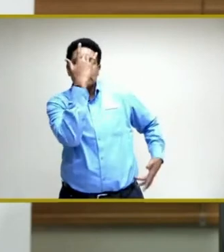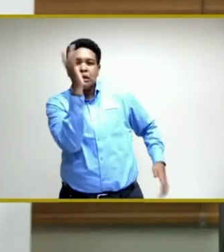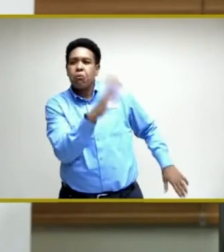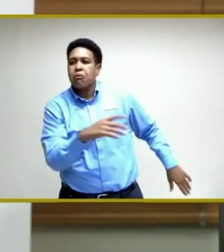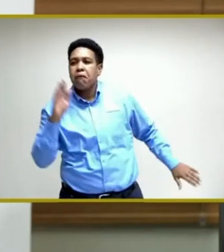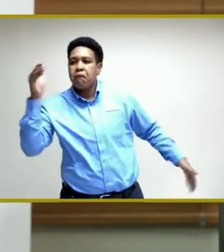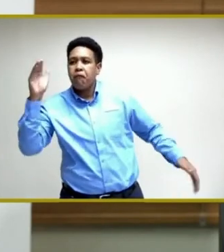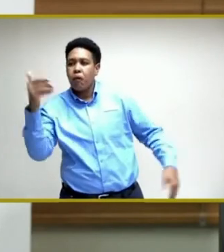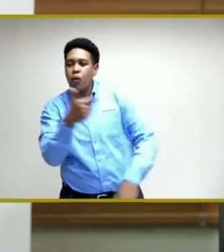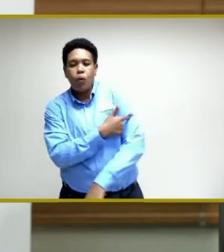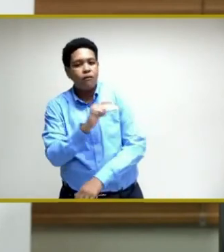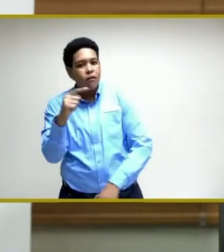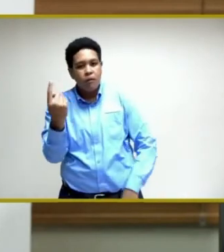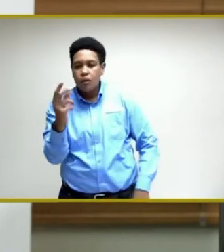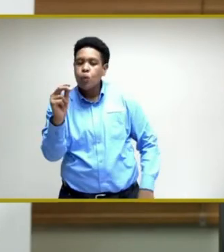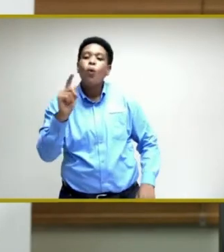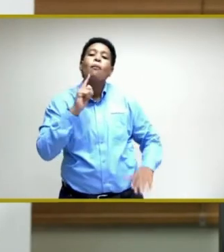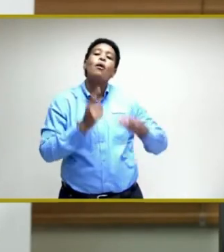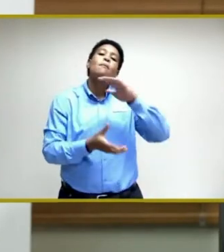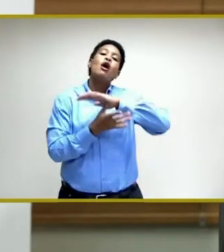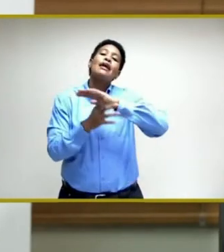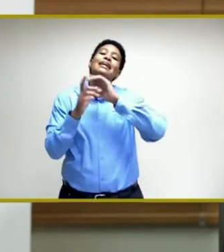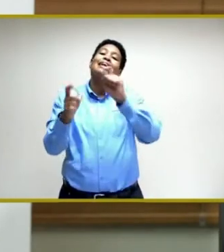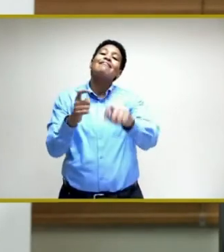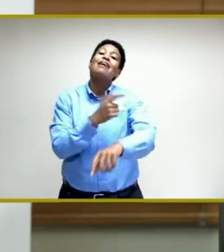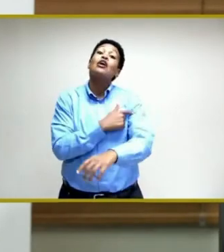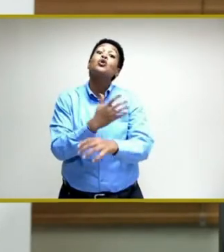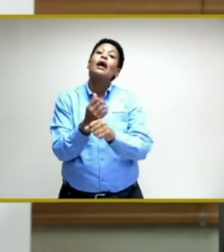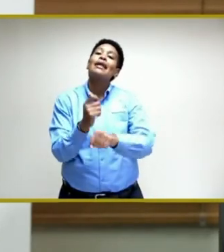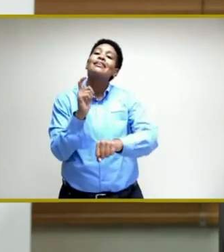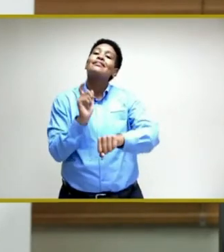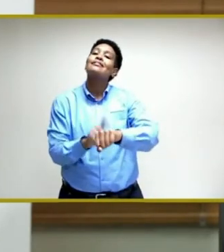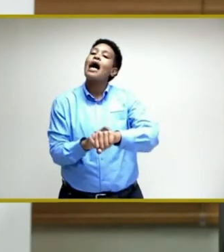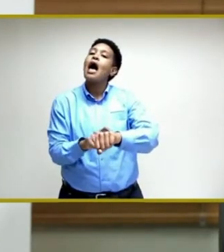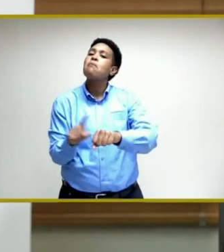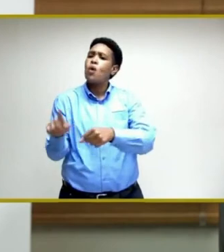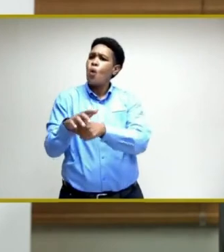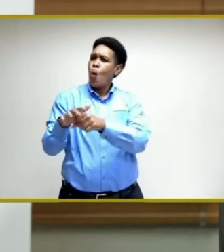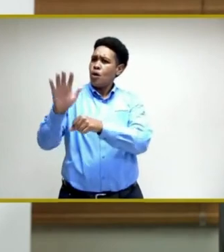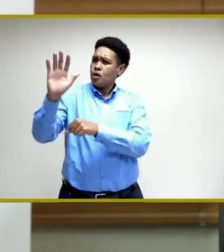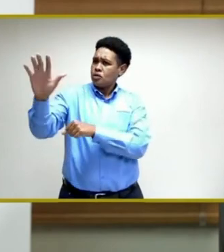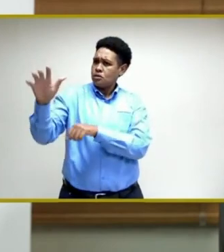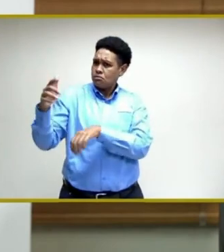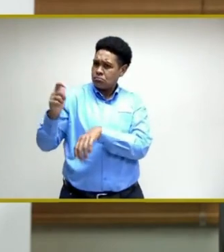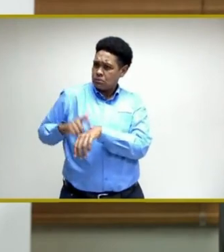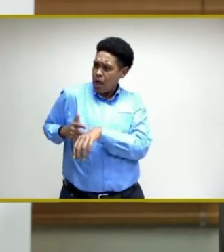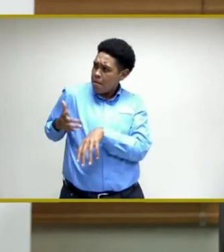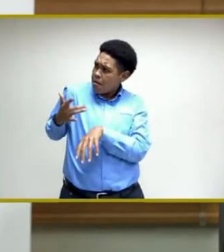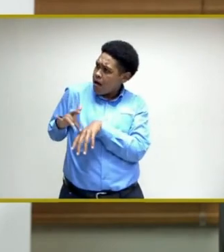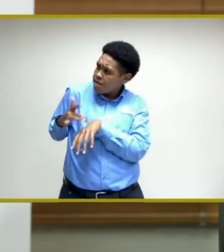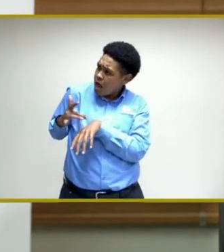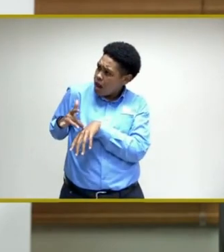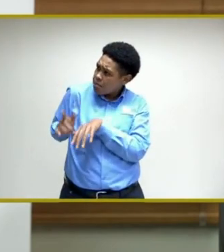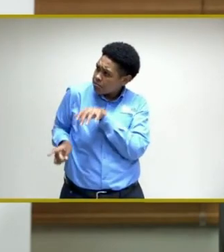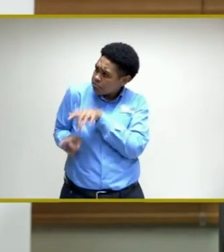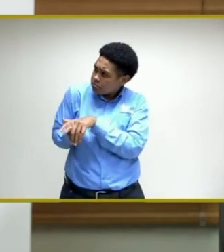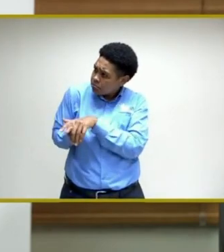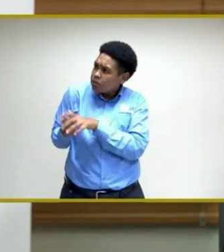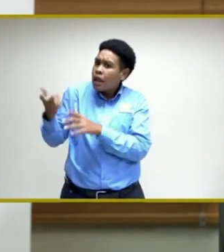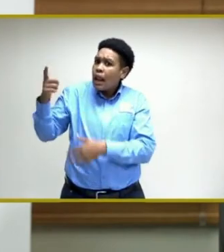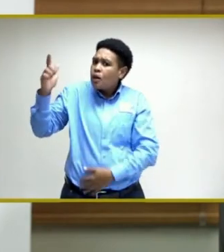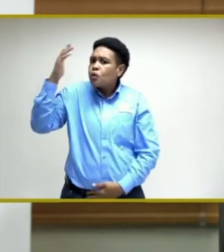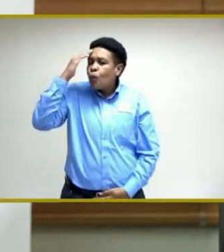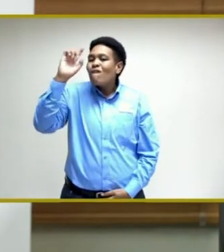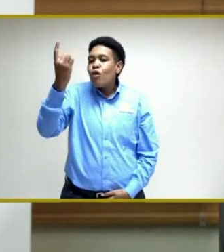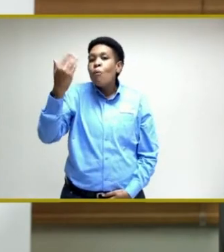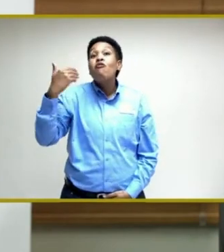priority is given to vaccination. So, get the time that vaccines are administered at these fixed sites. In addition to the